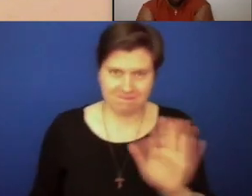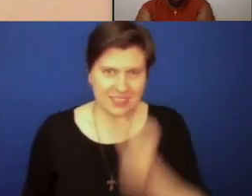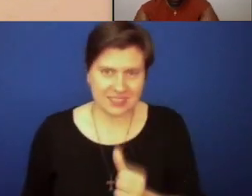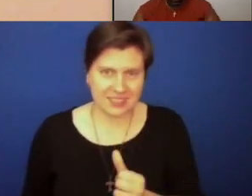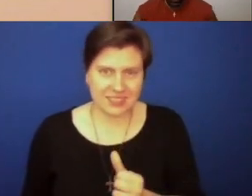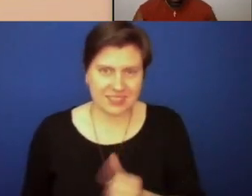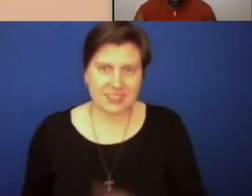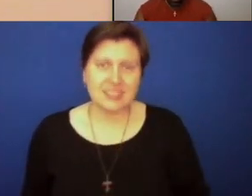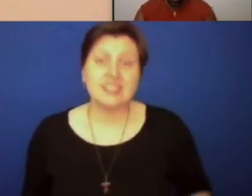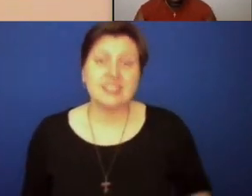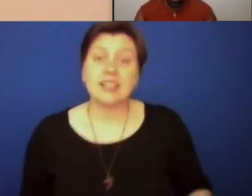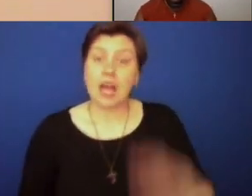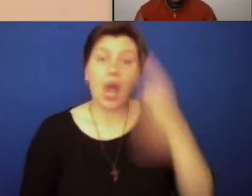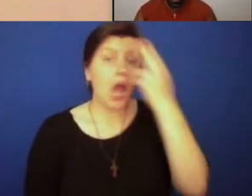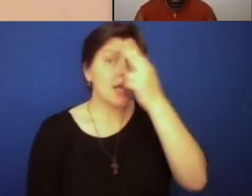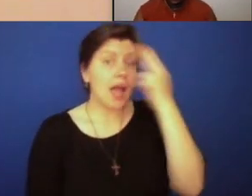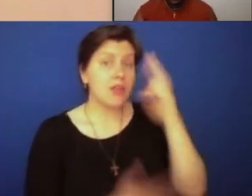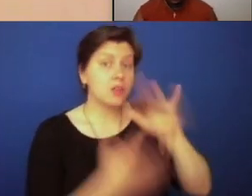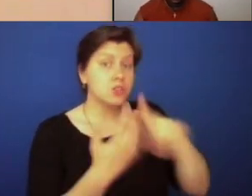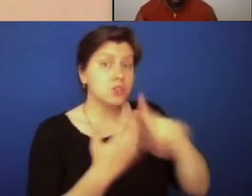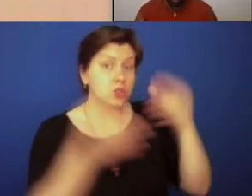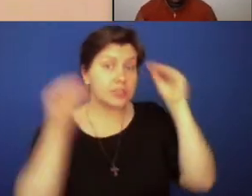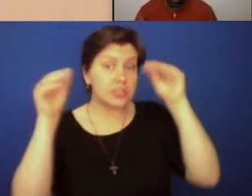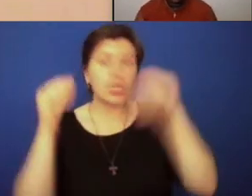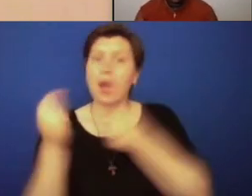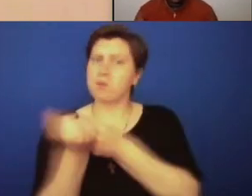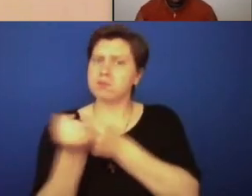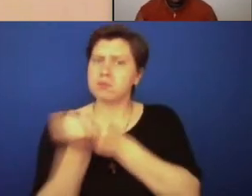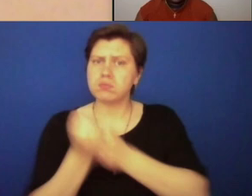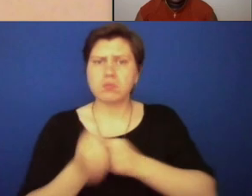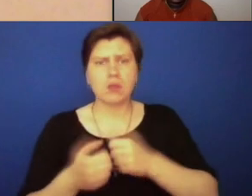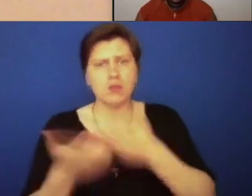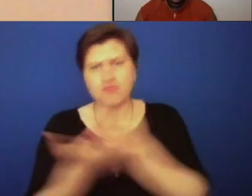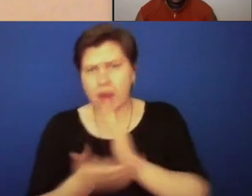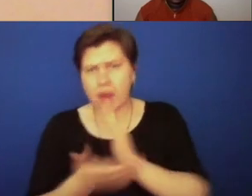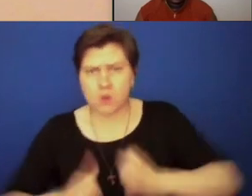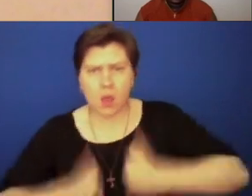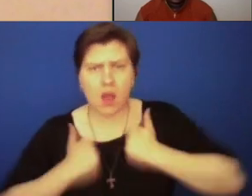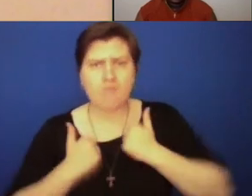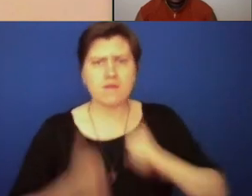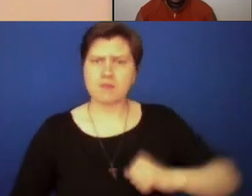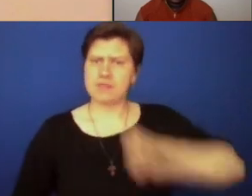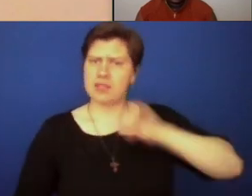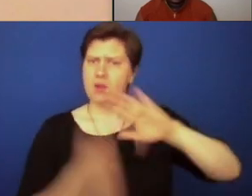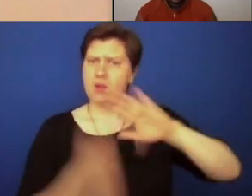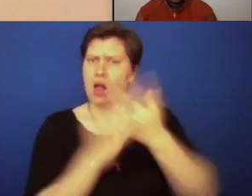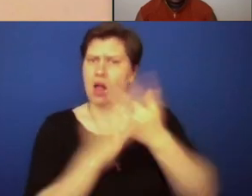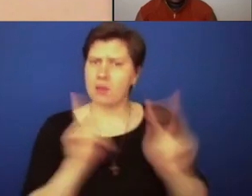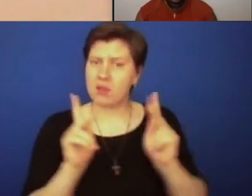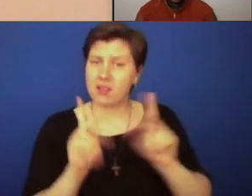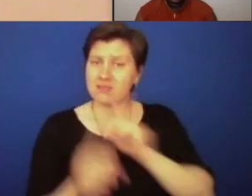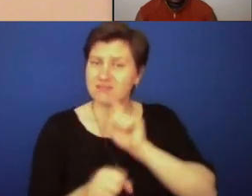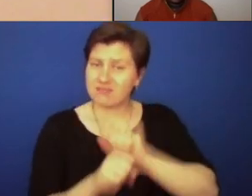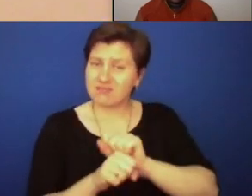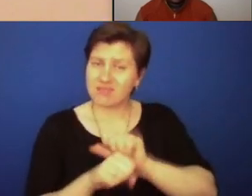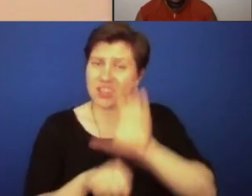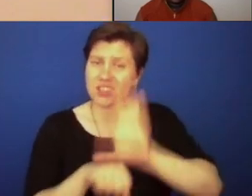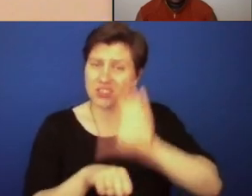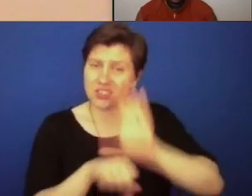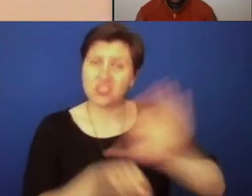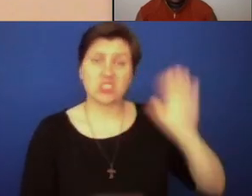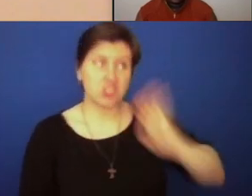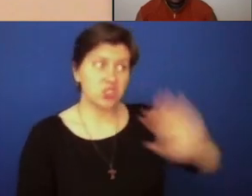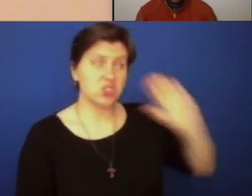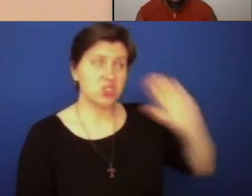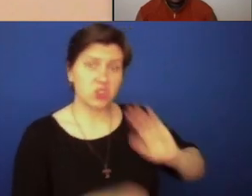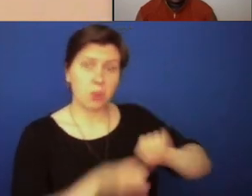society. While Catholic social teaching affirms the right to life and dignity of every person, the fact remains that our church egregiously